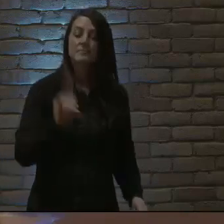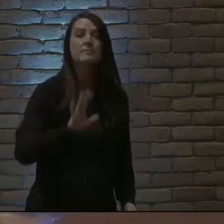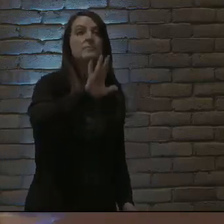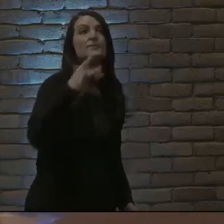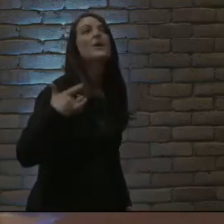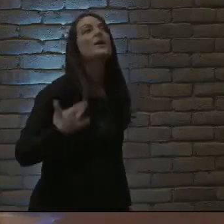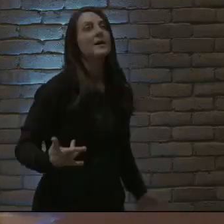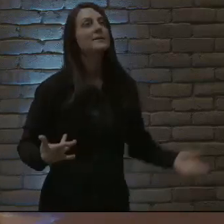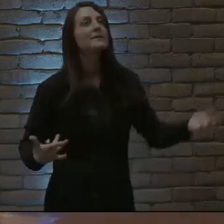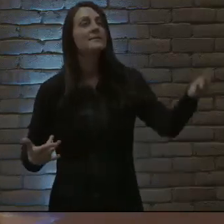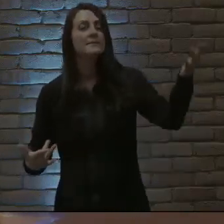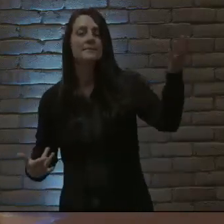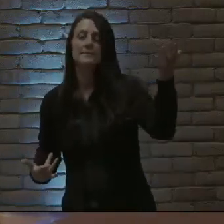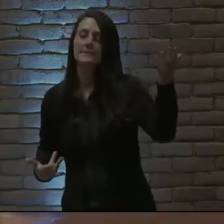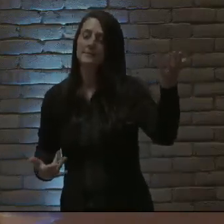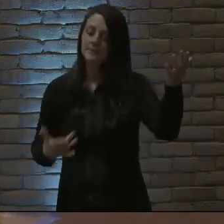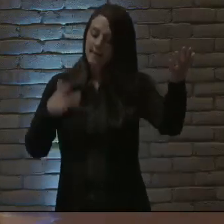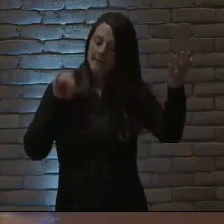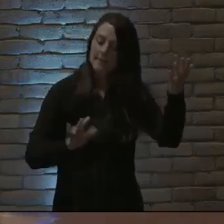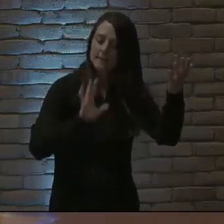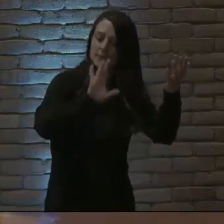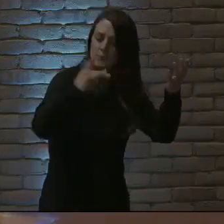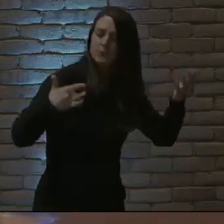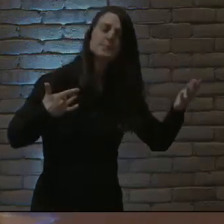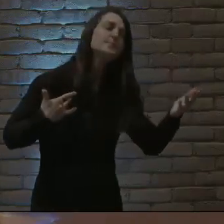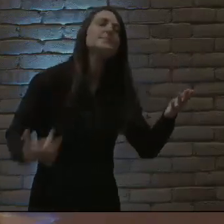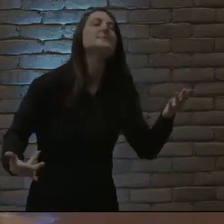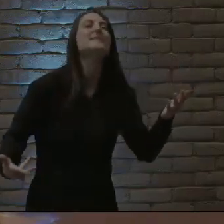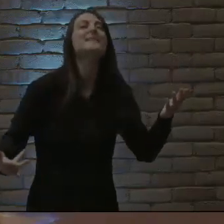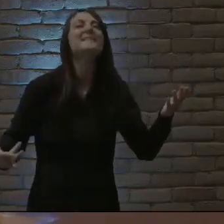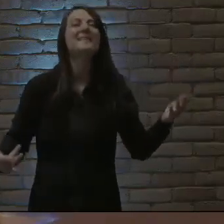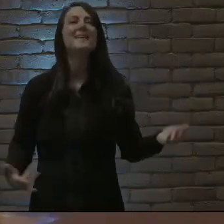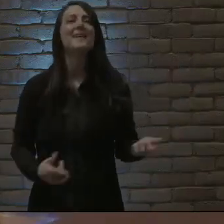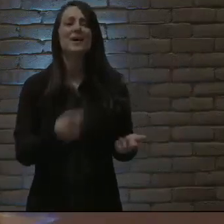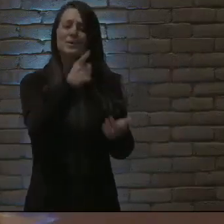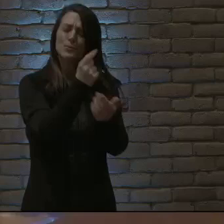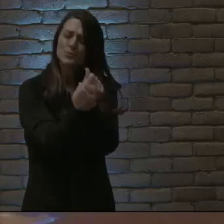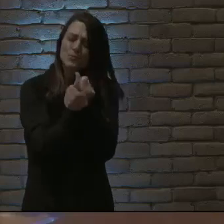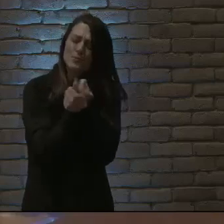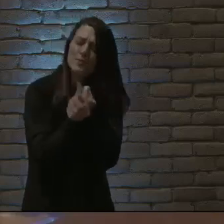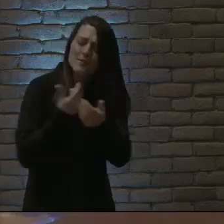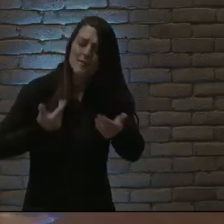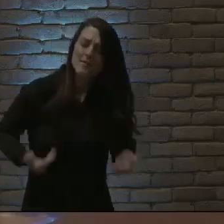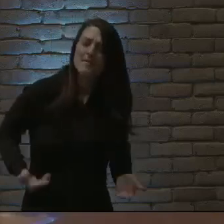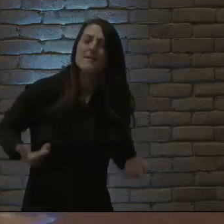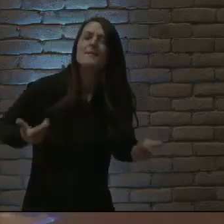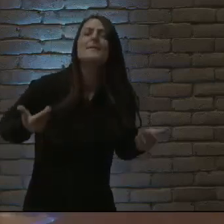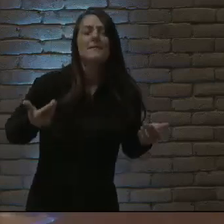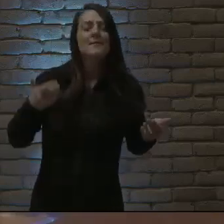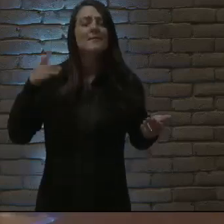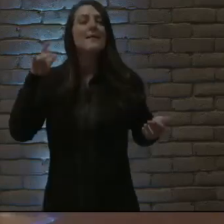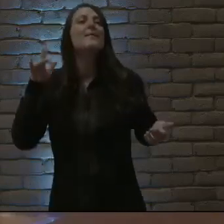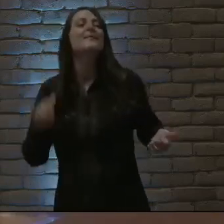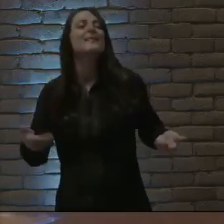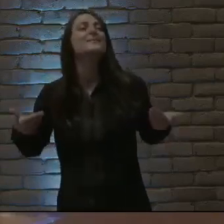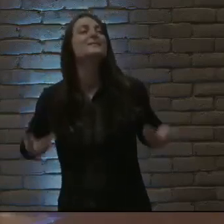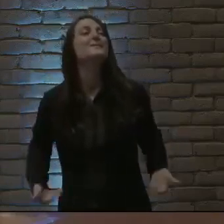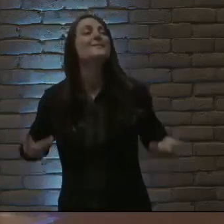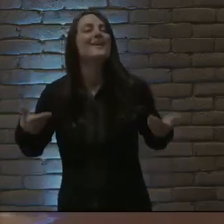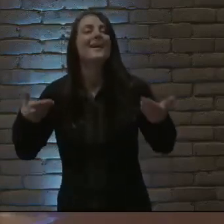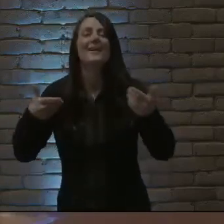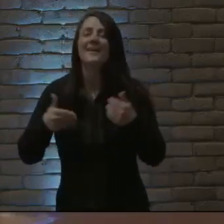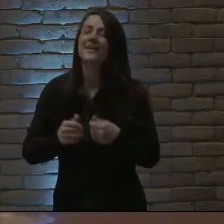It's who you are It's who you are And I'm loved by you